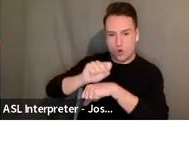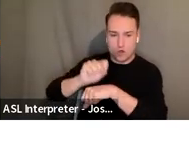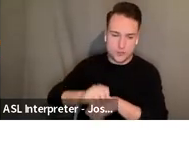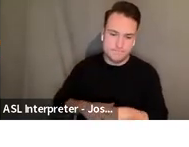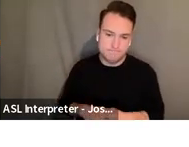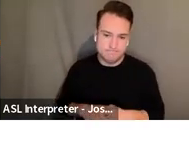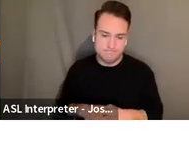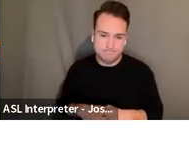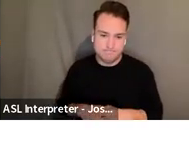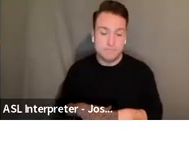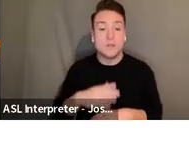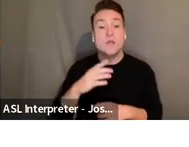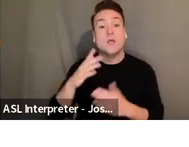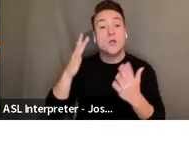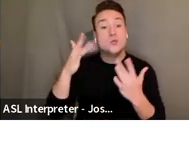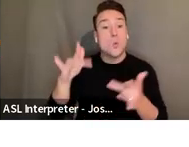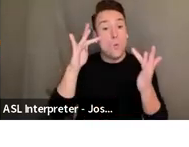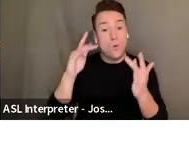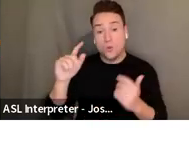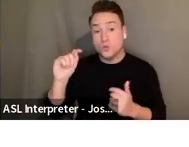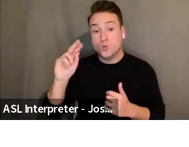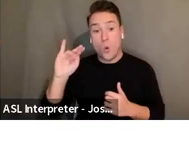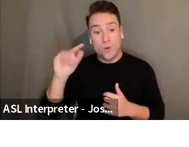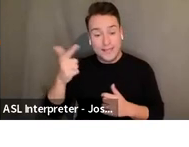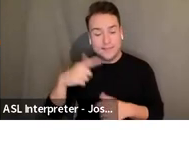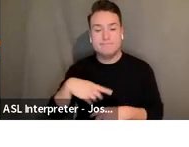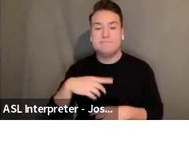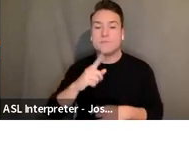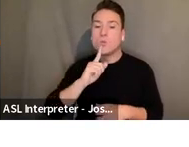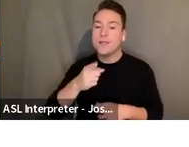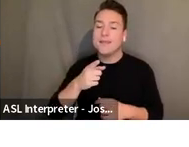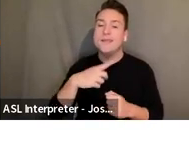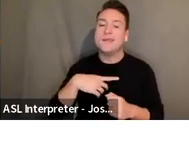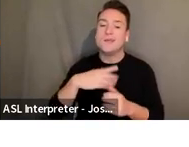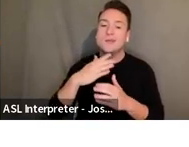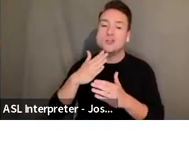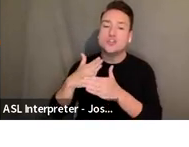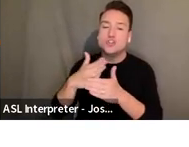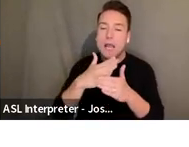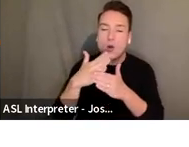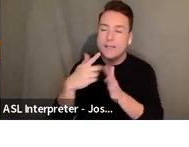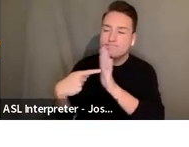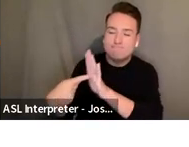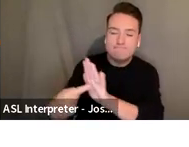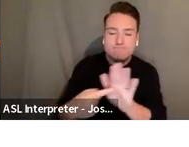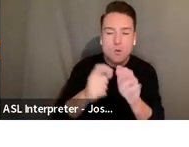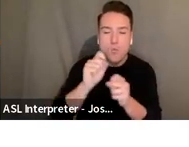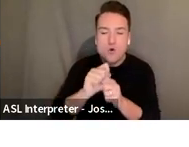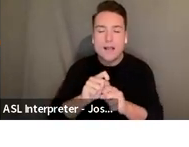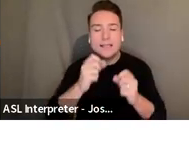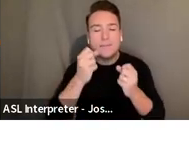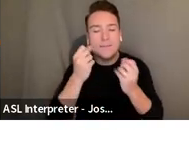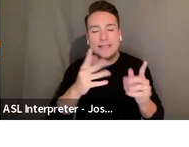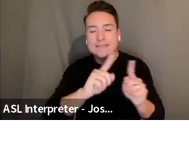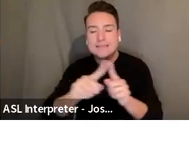for tour and touring sharing of the work in multiple communities locations or formats